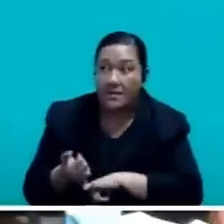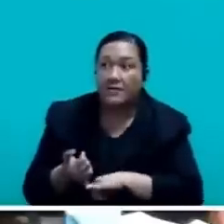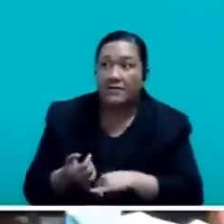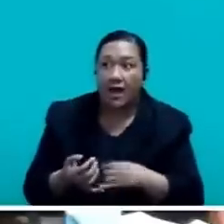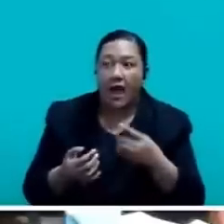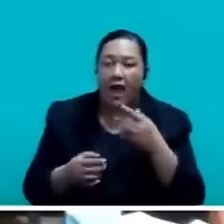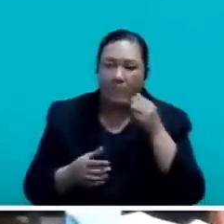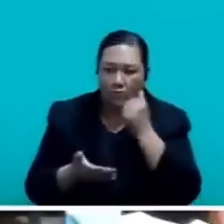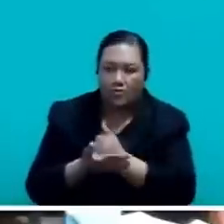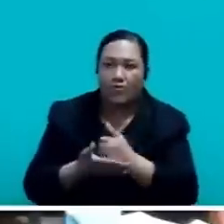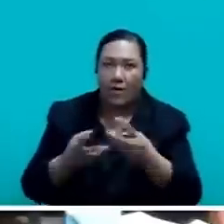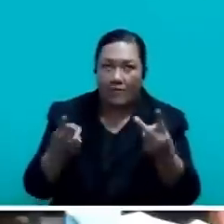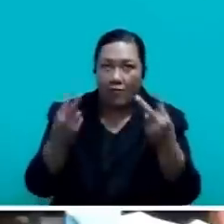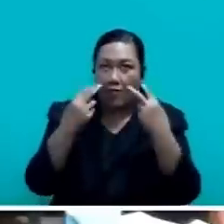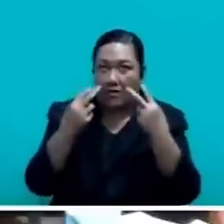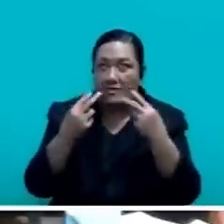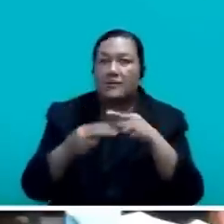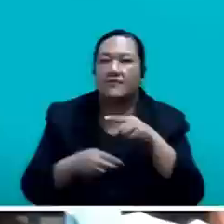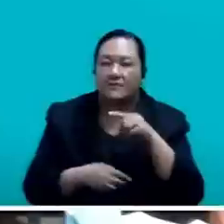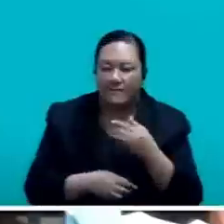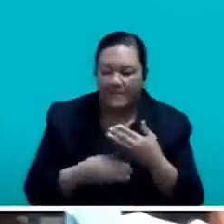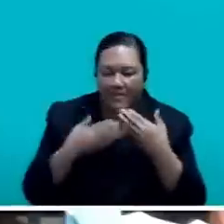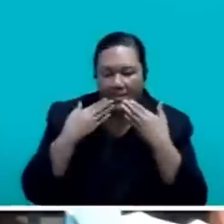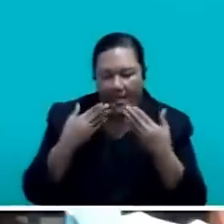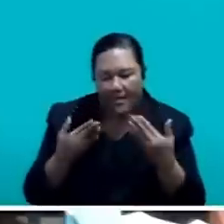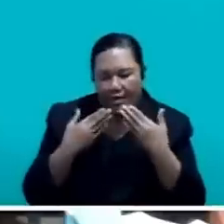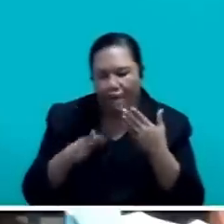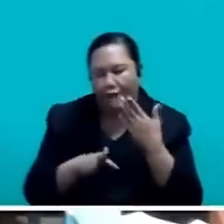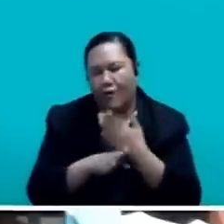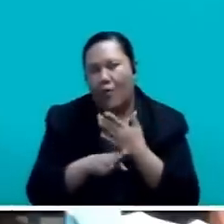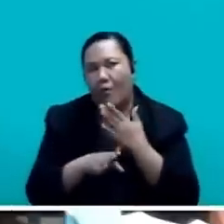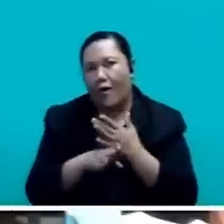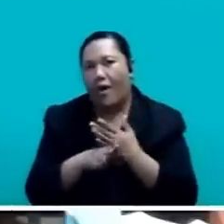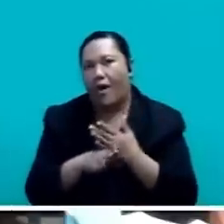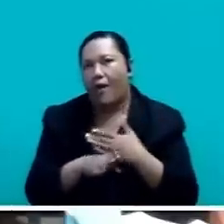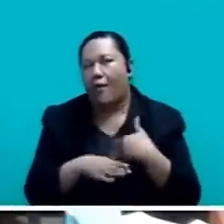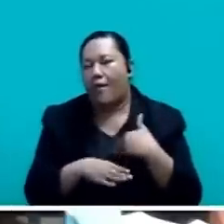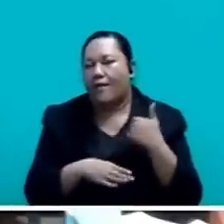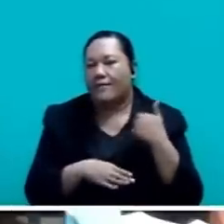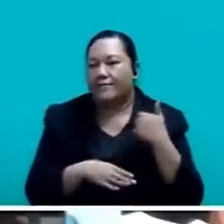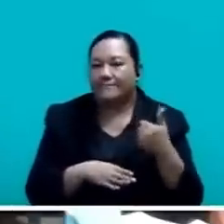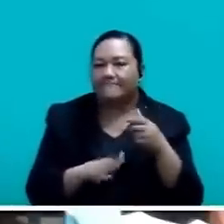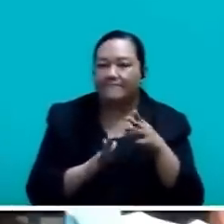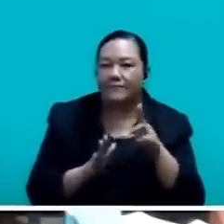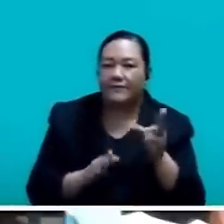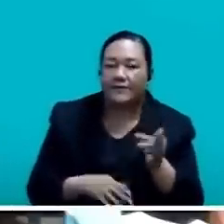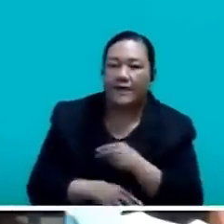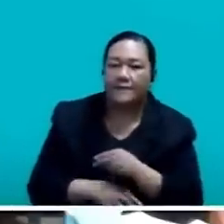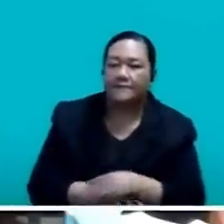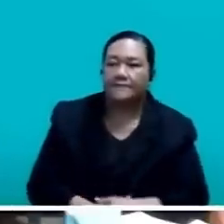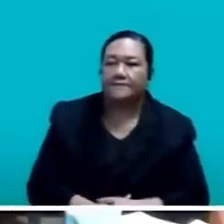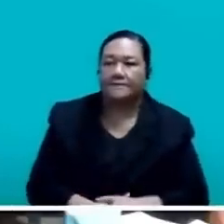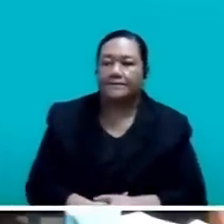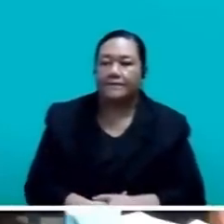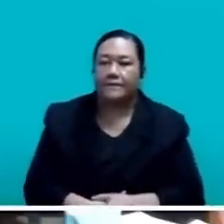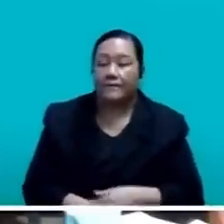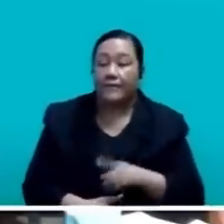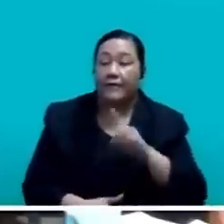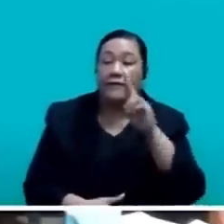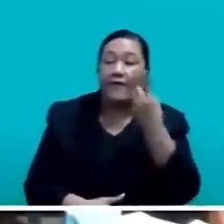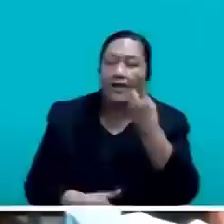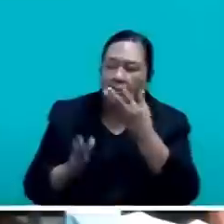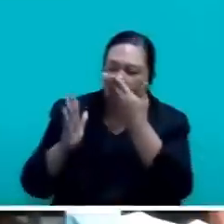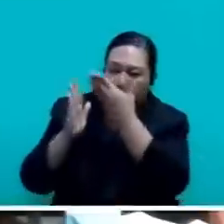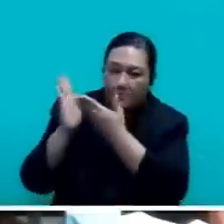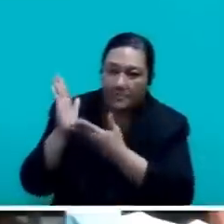a job well done. Mr. Speaker, this will be the first of many budgets that will be presented to the House